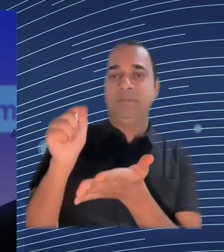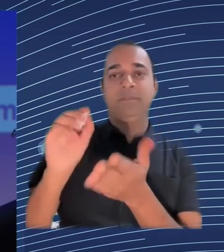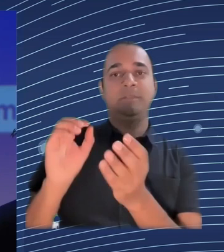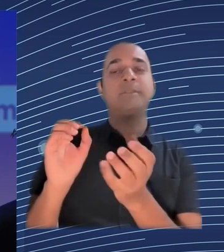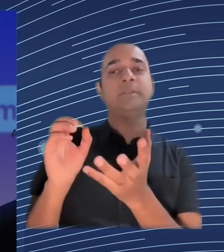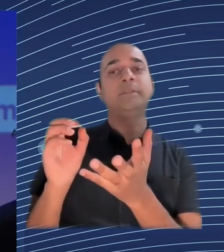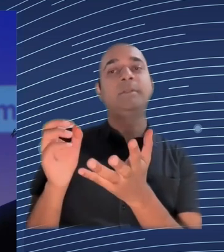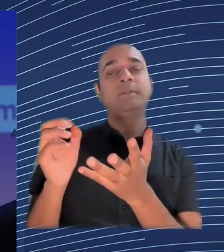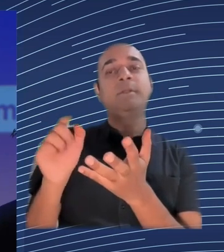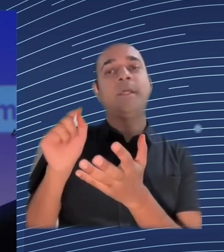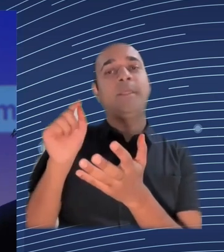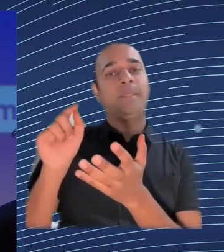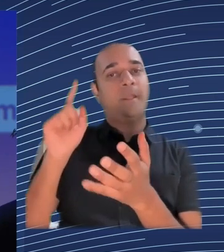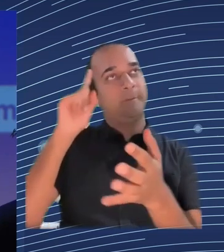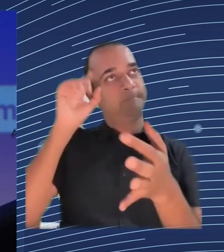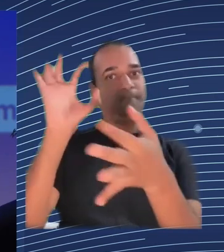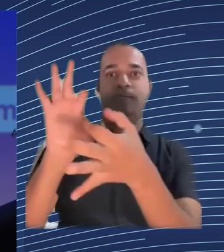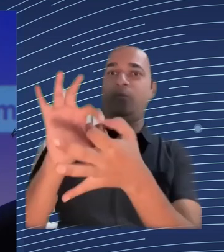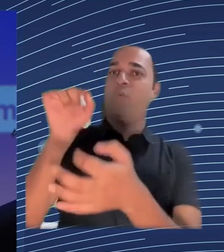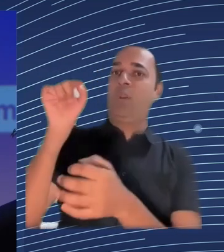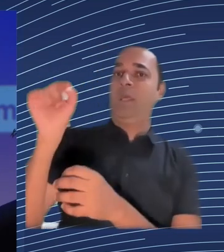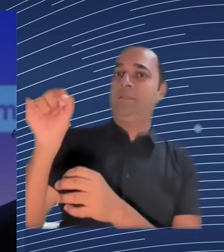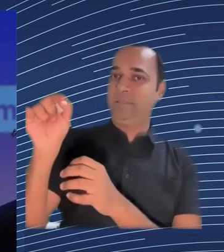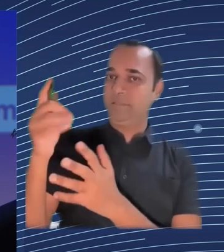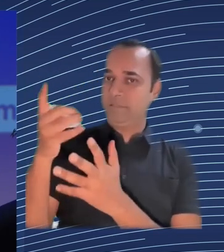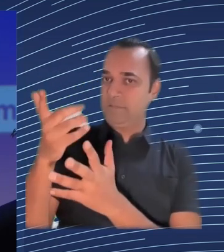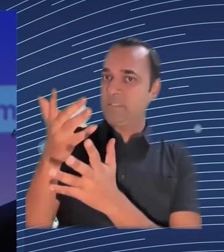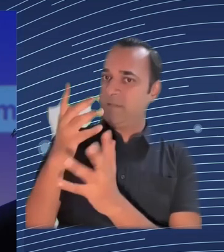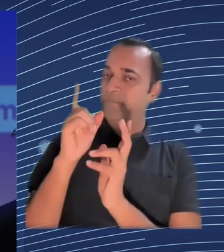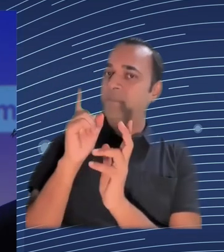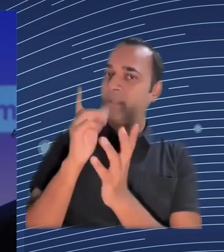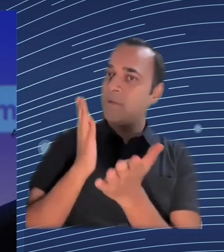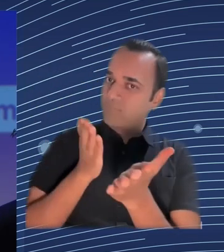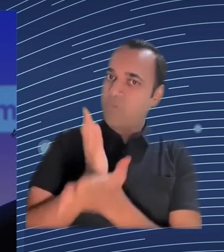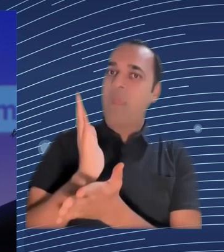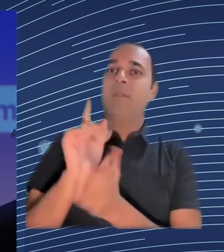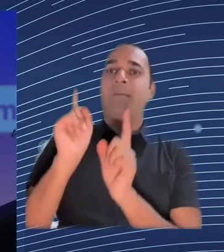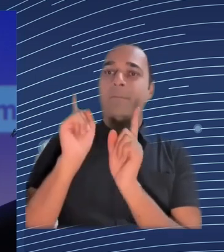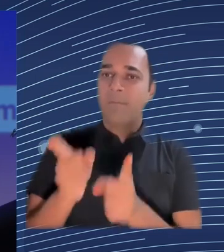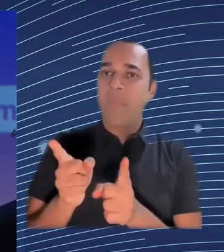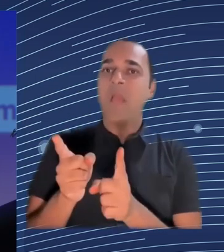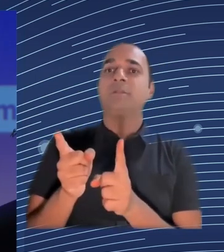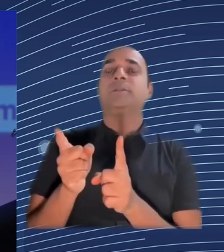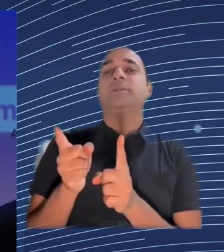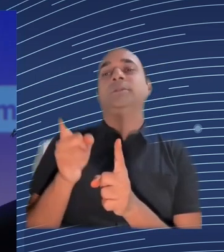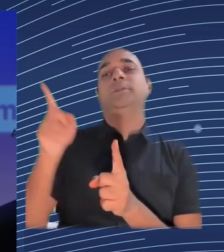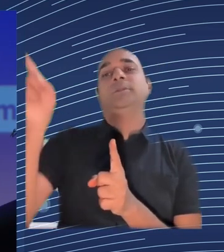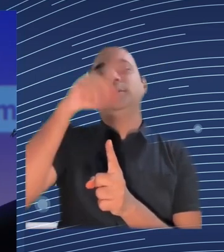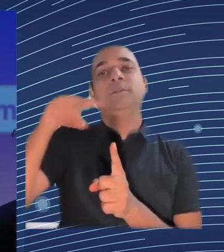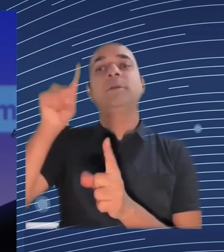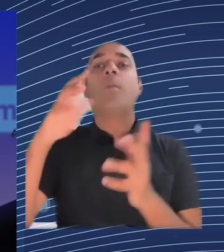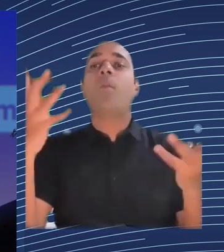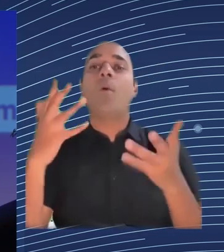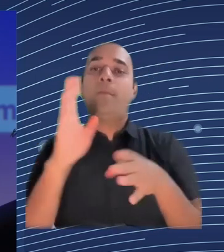we have the data protection regulation but this has not been effective enough so in